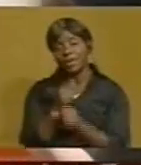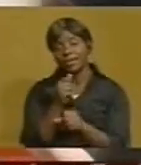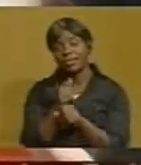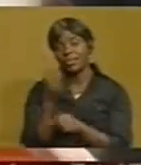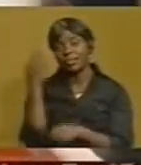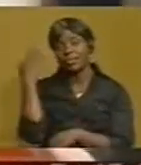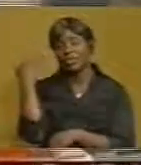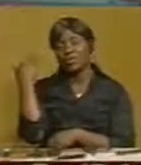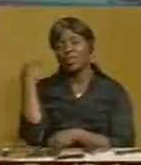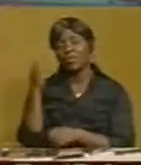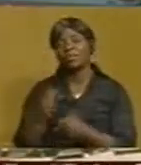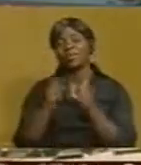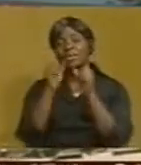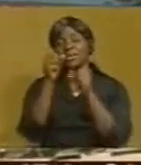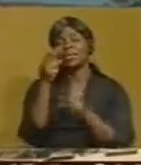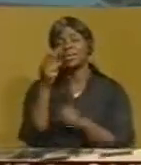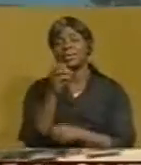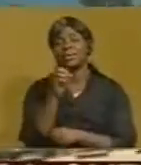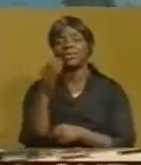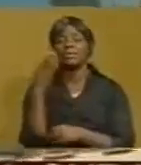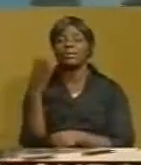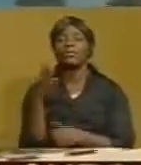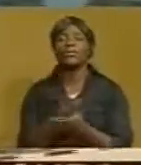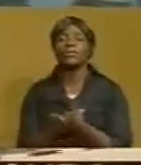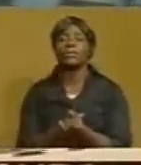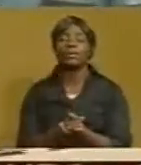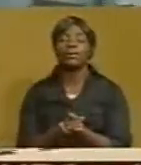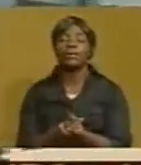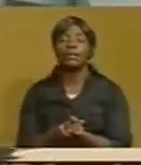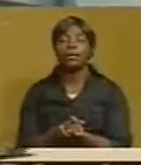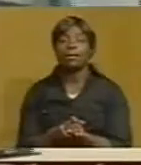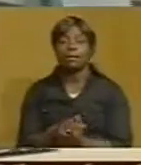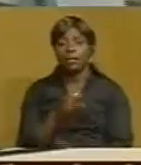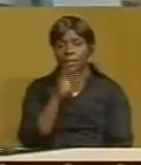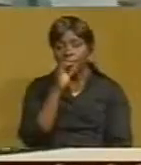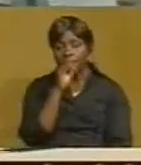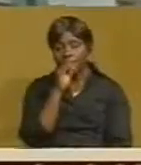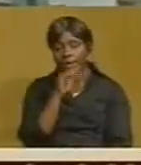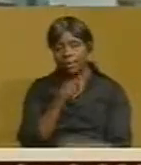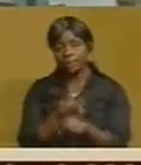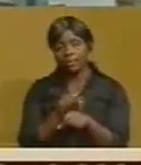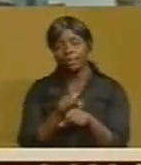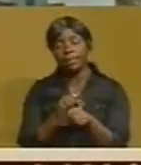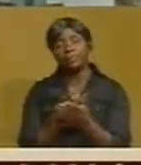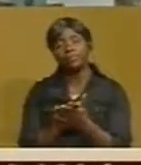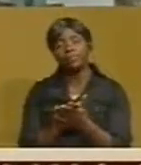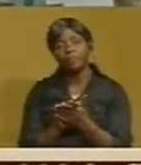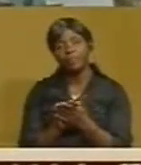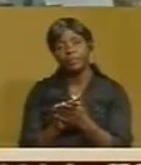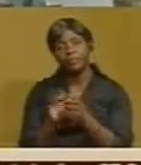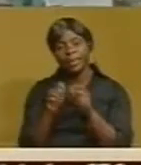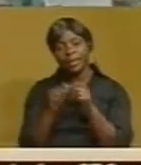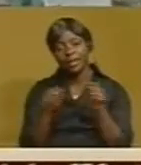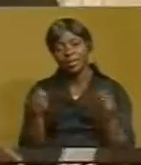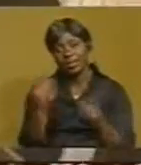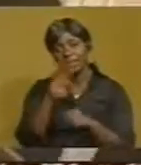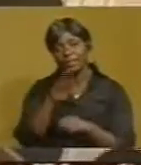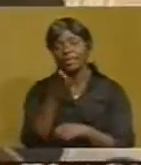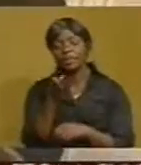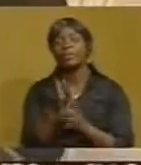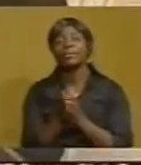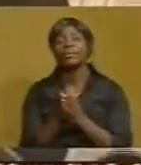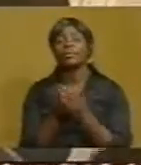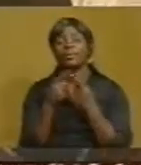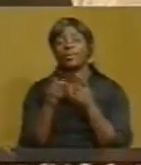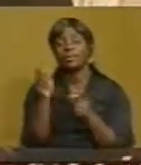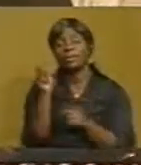2004. Speaking after inaugurating the new premises, the State President, Professor Arthur Bidam Taliga says government will